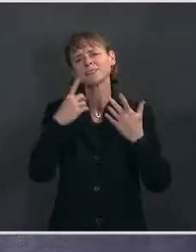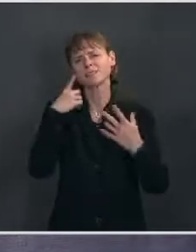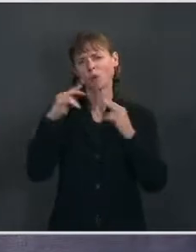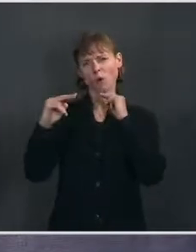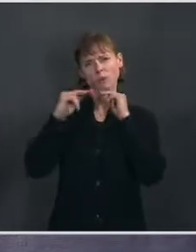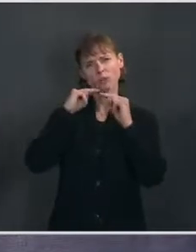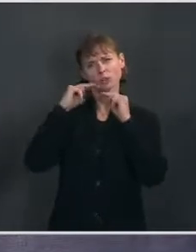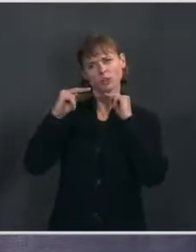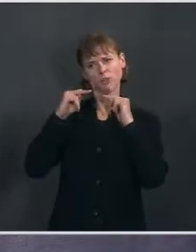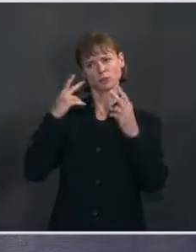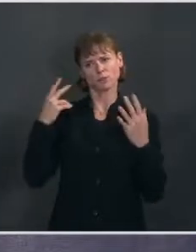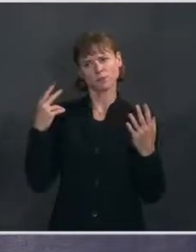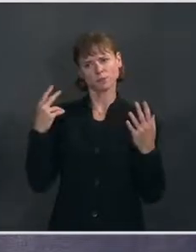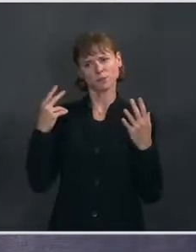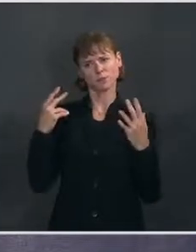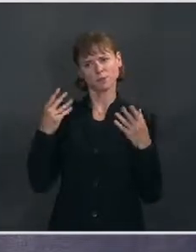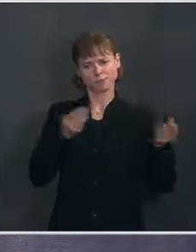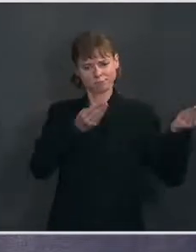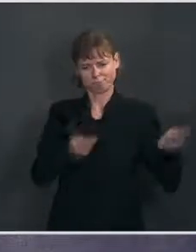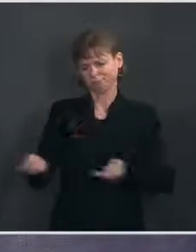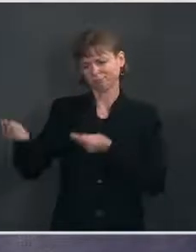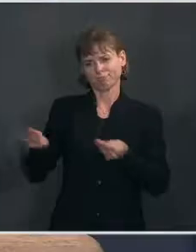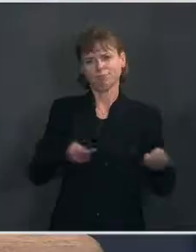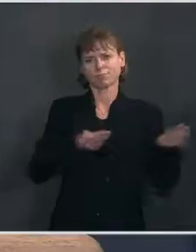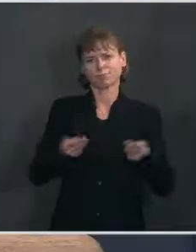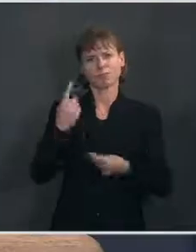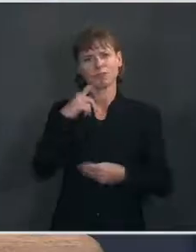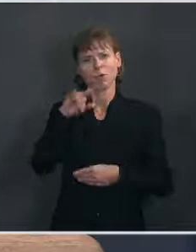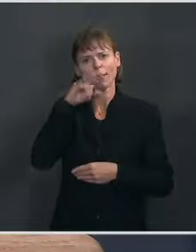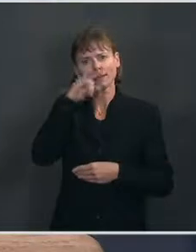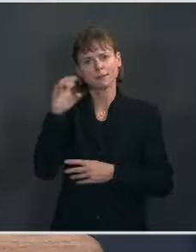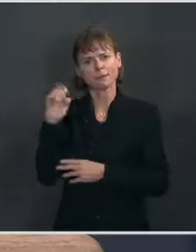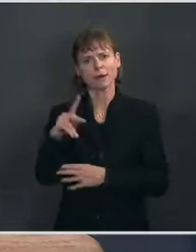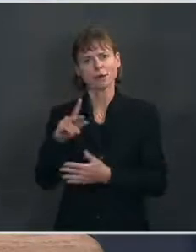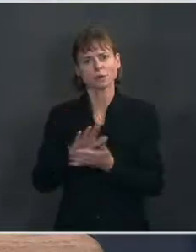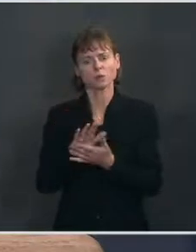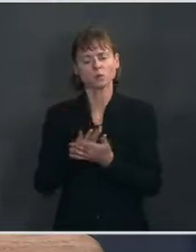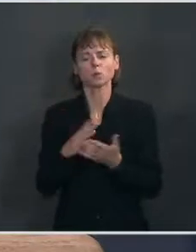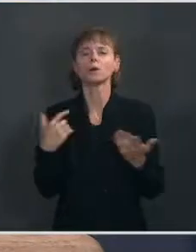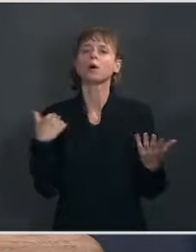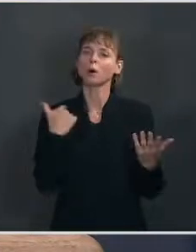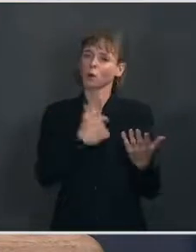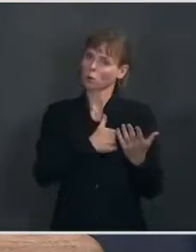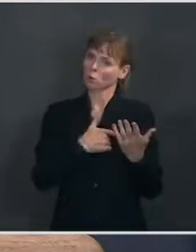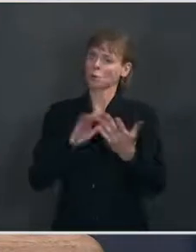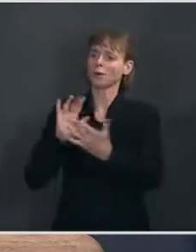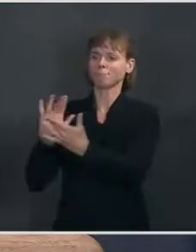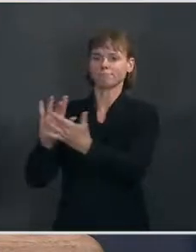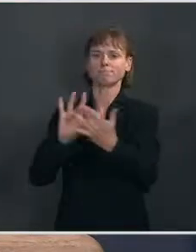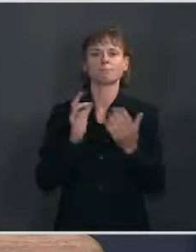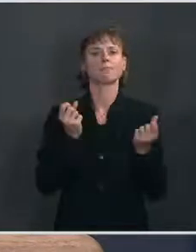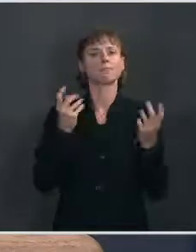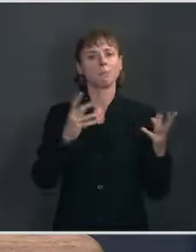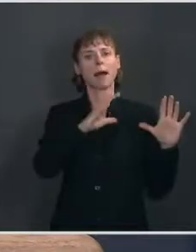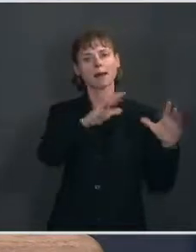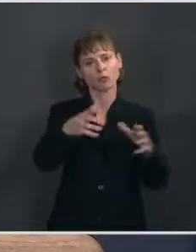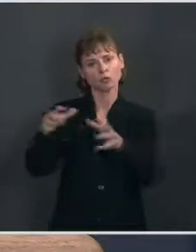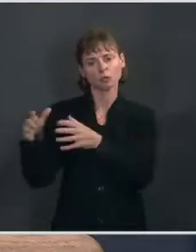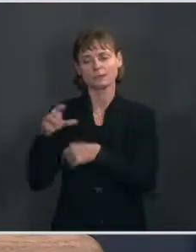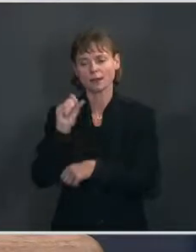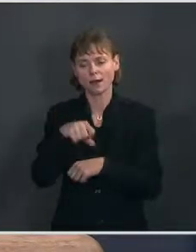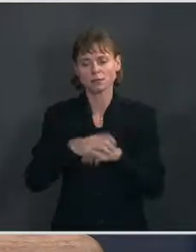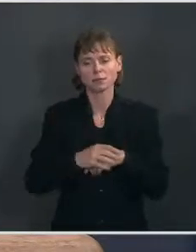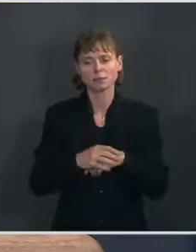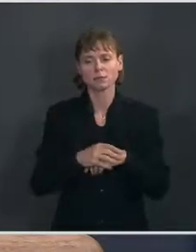these negotiations and getting kids back to school? Ms. We certainly remain in touch with a range of parties. But again, we hope that